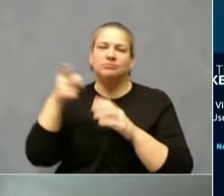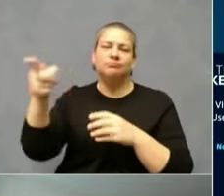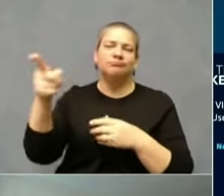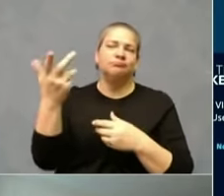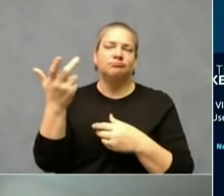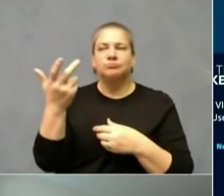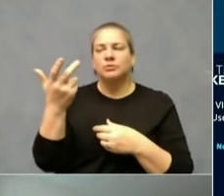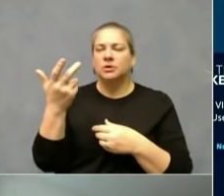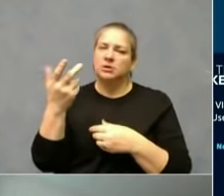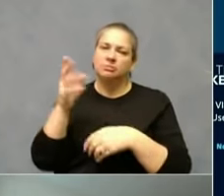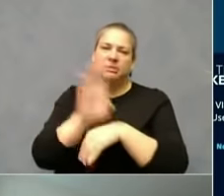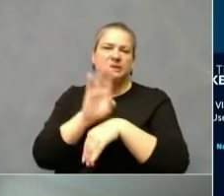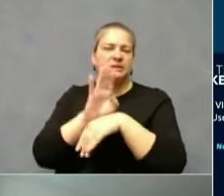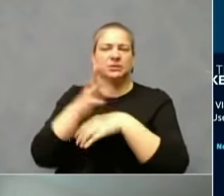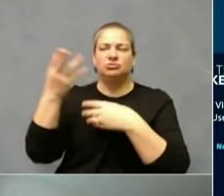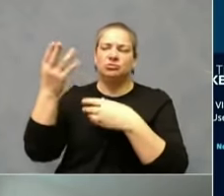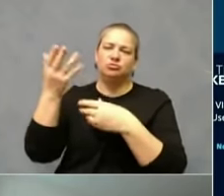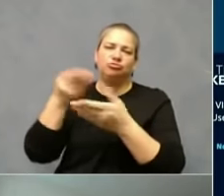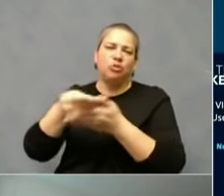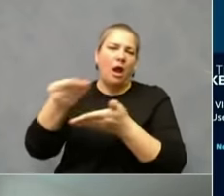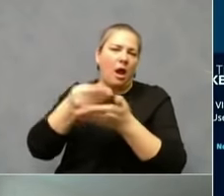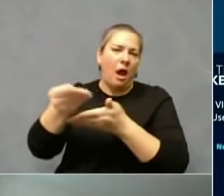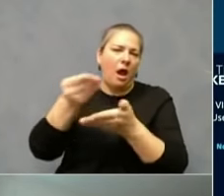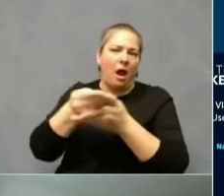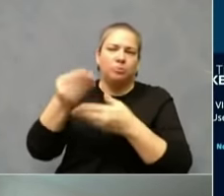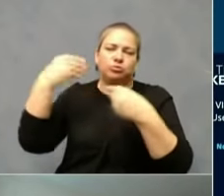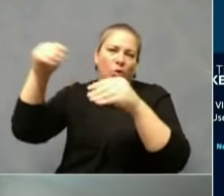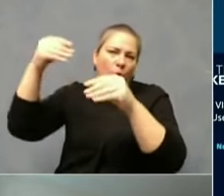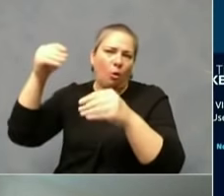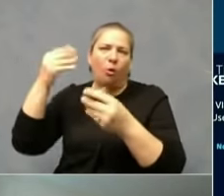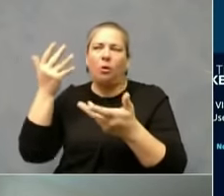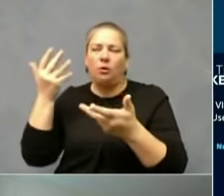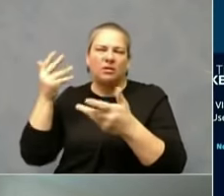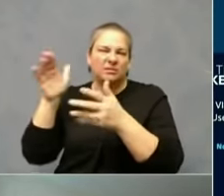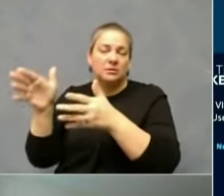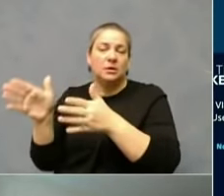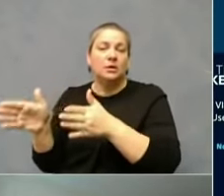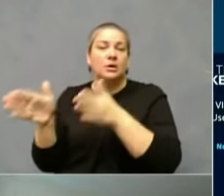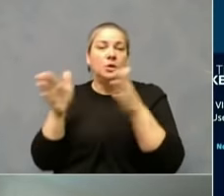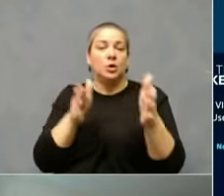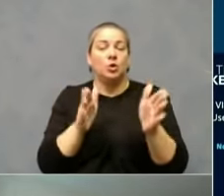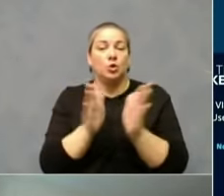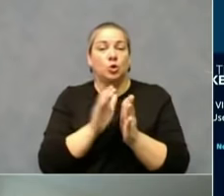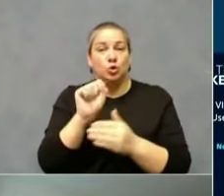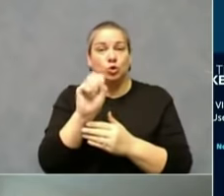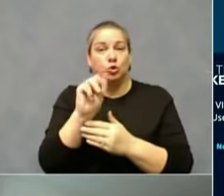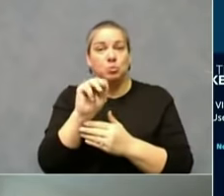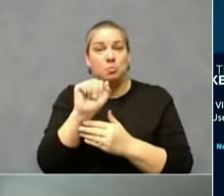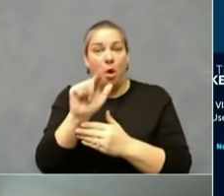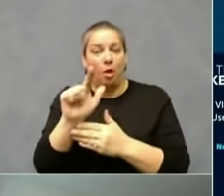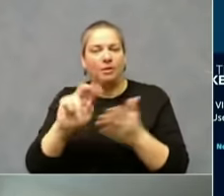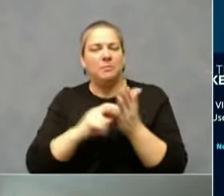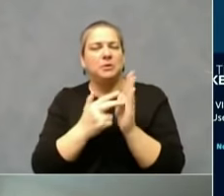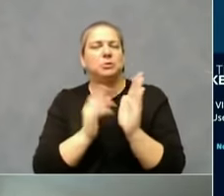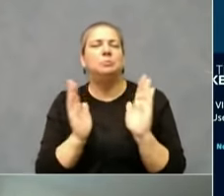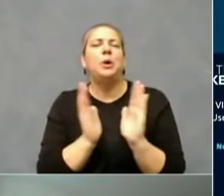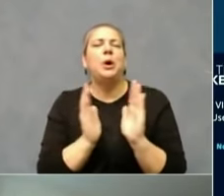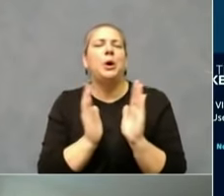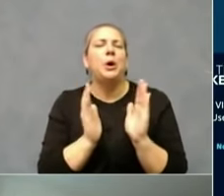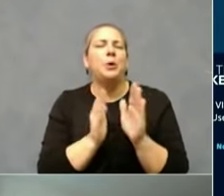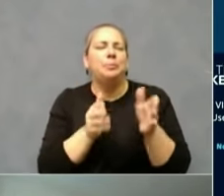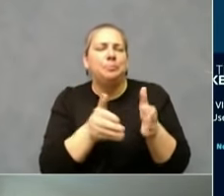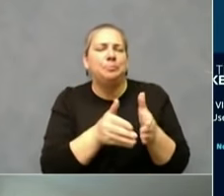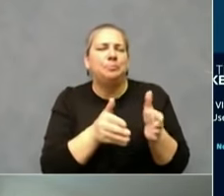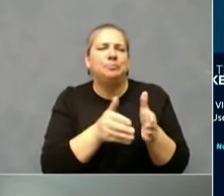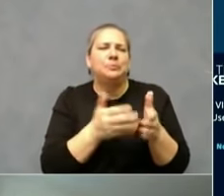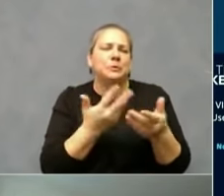shopping mall or store. You go down to small would be a tiny little shop or a venue or, you